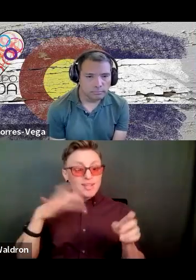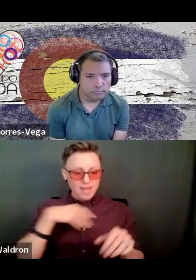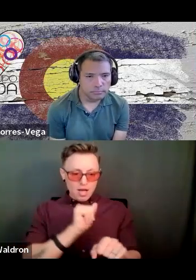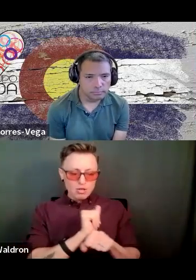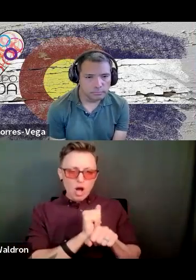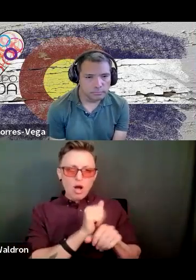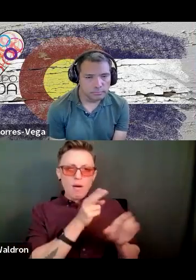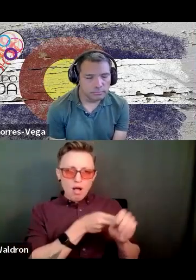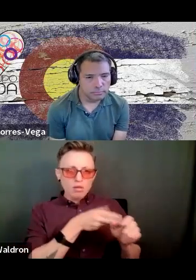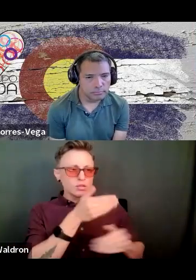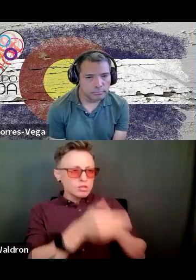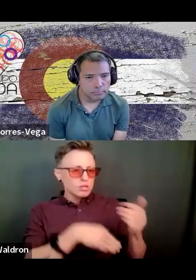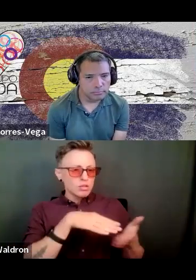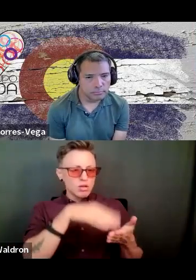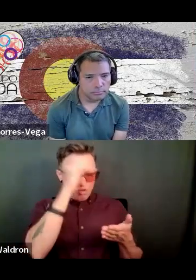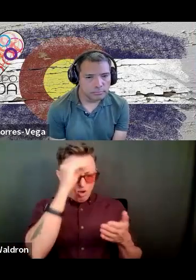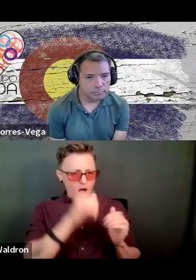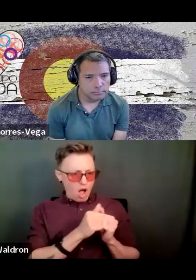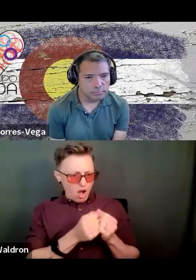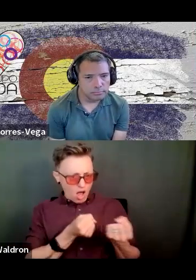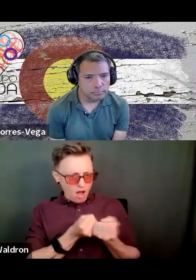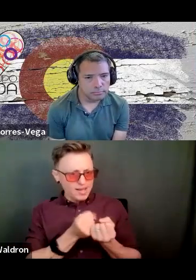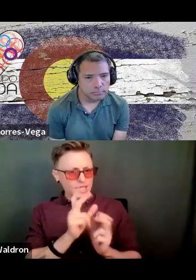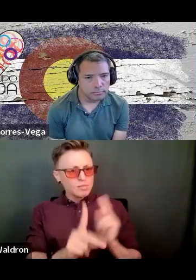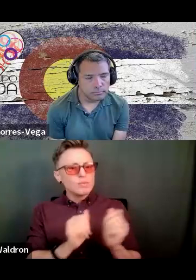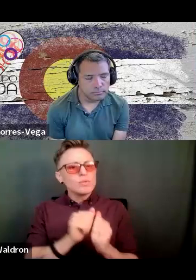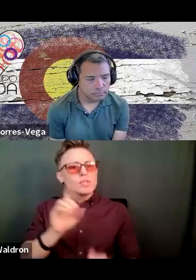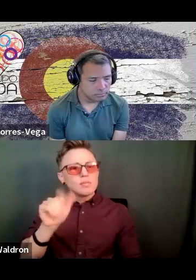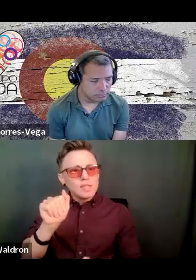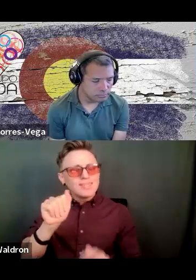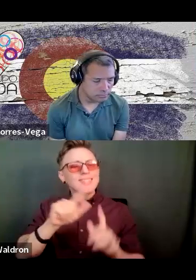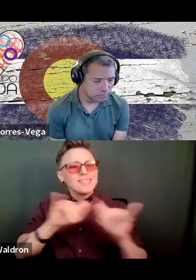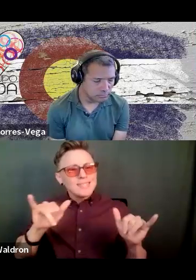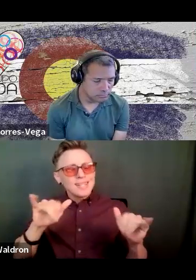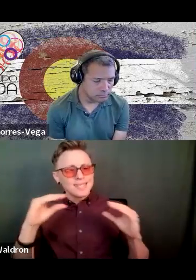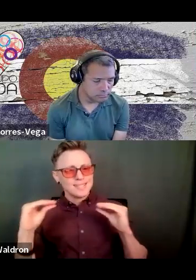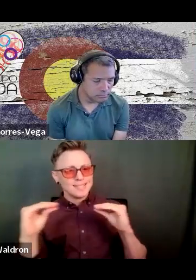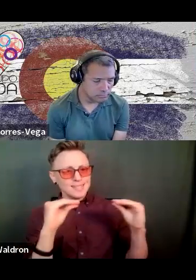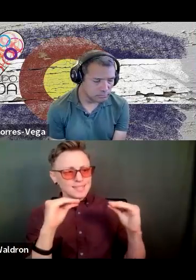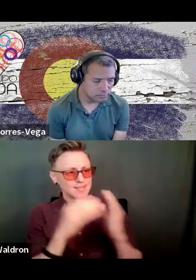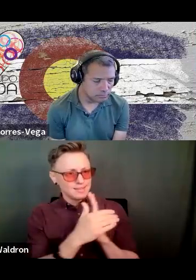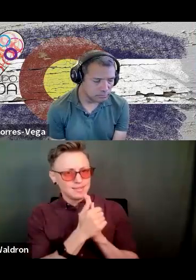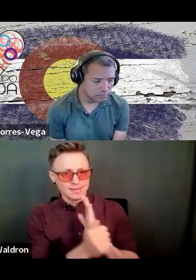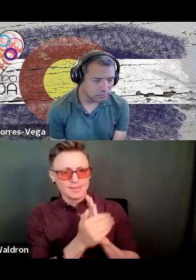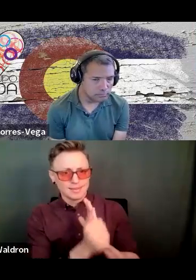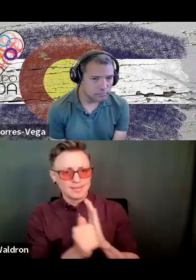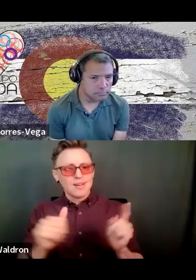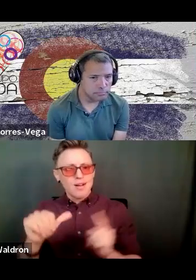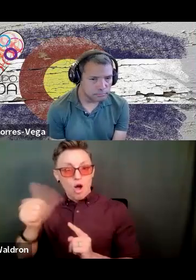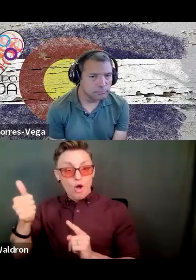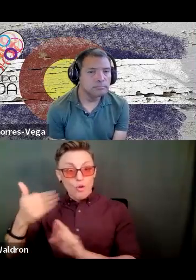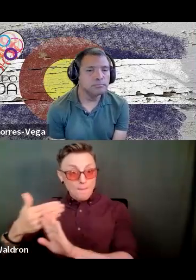to be a advocate for people with disabilities and teach skills ways that other people didn't help me.